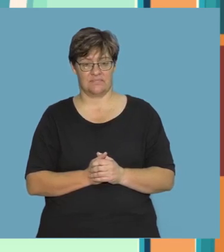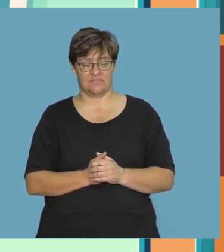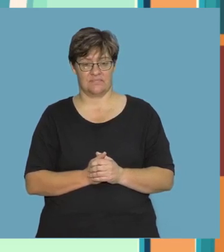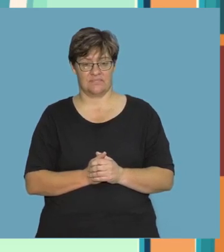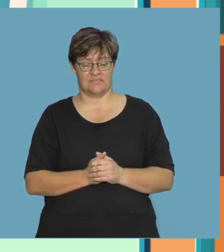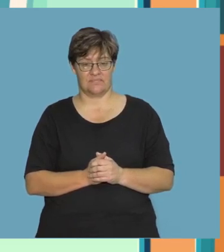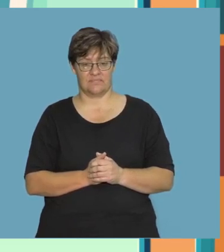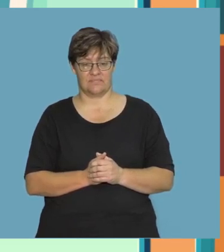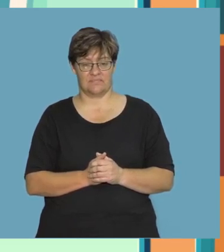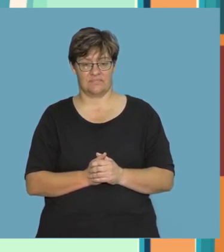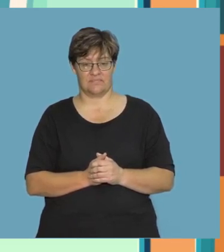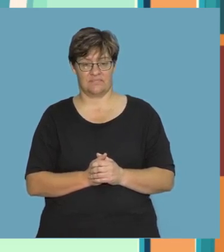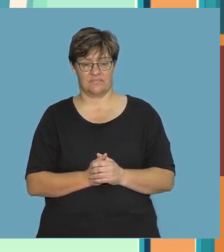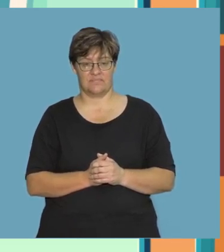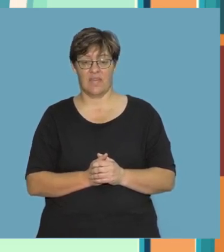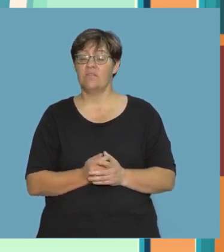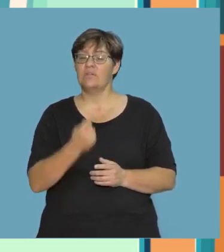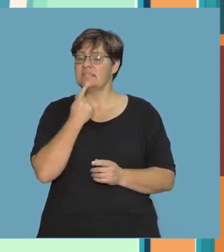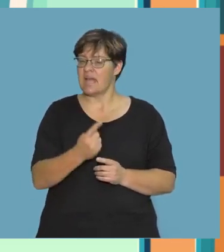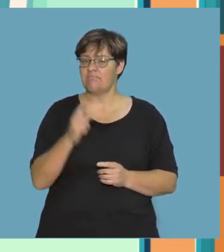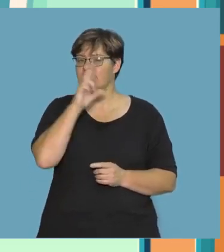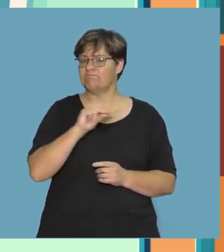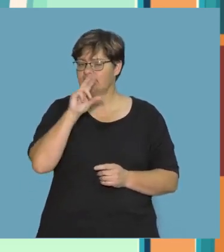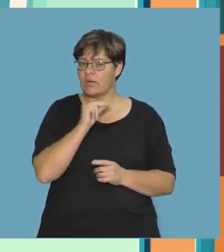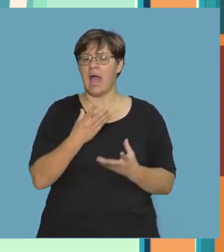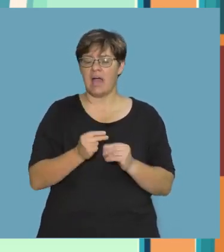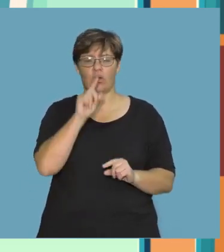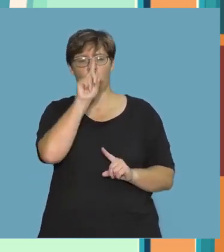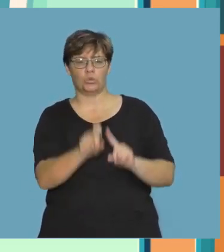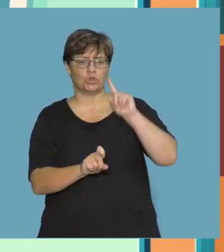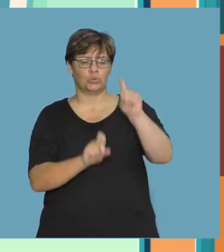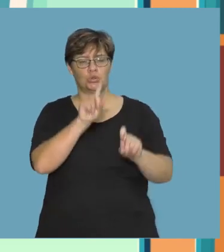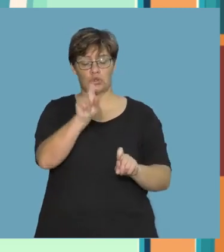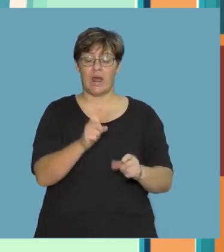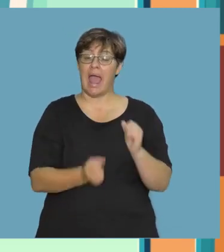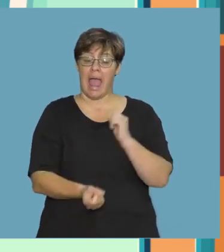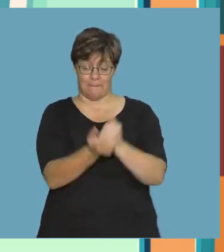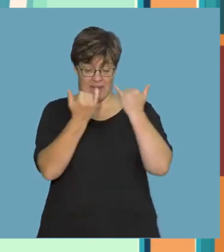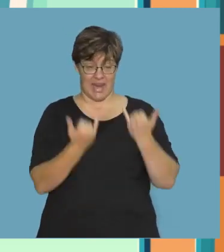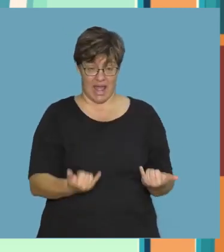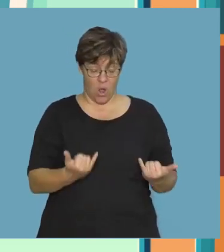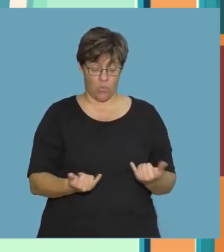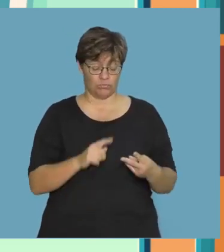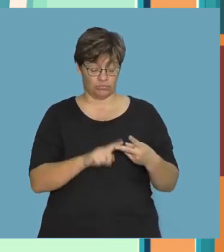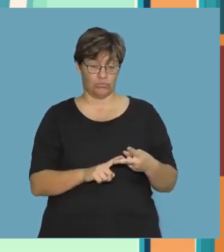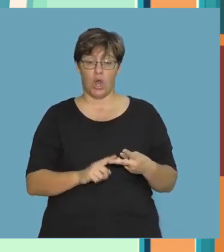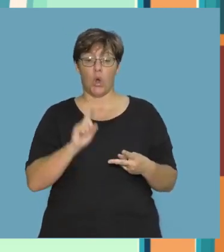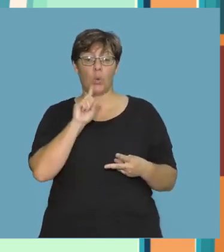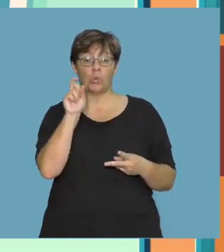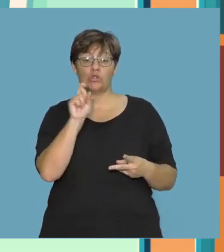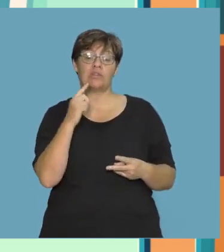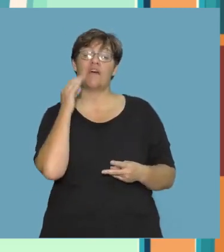When we speak, we ask questions about things that are happening now. We ask questions about things that will happen in the future.